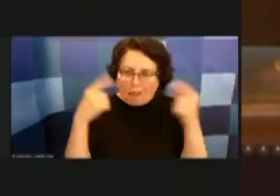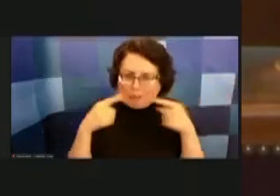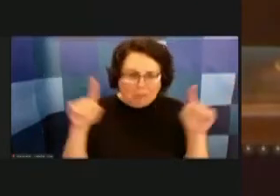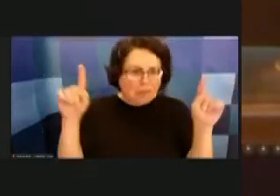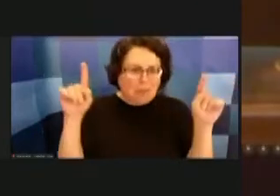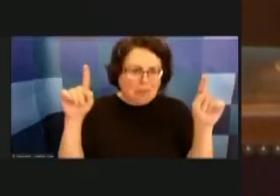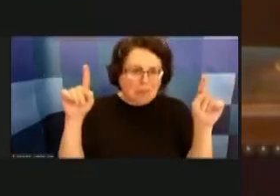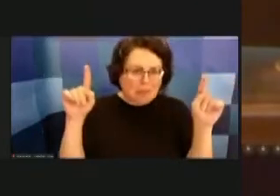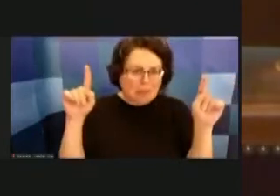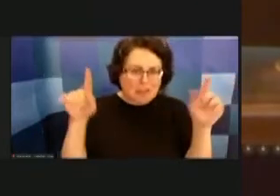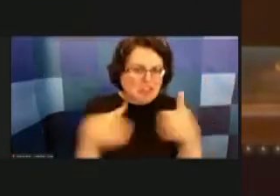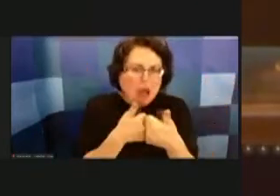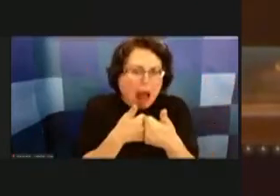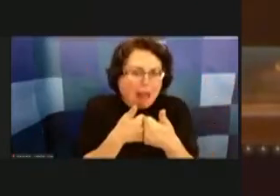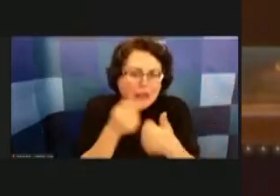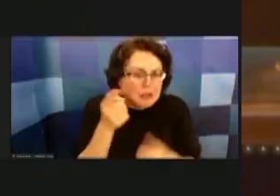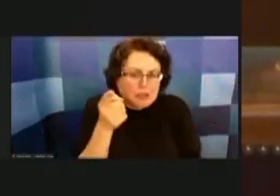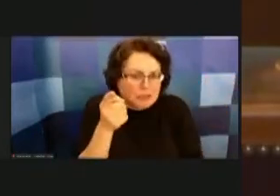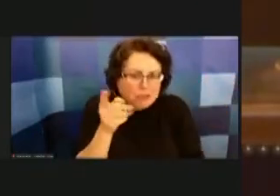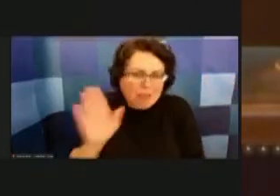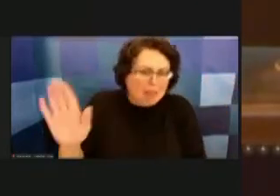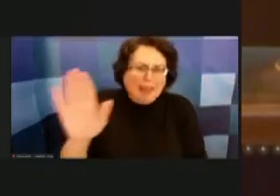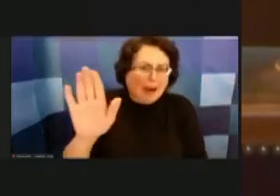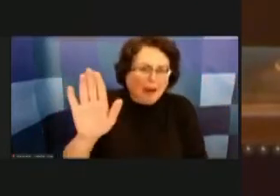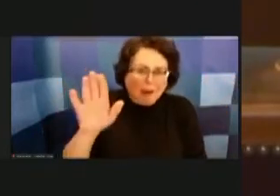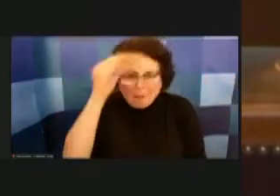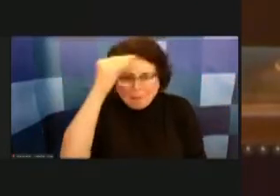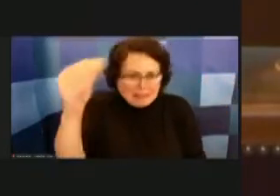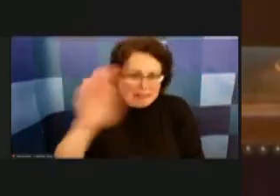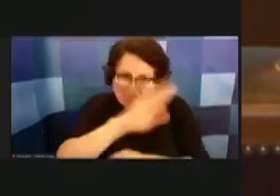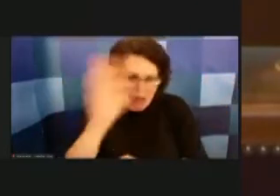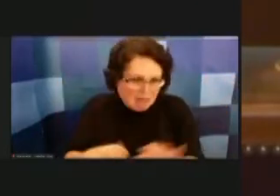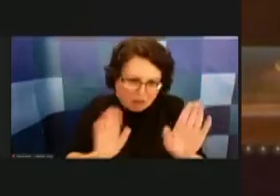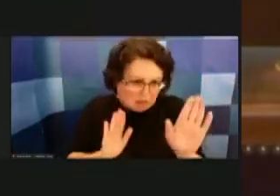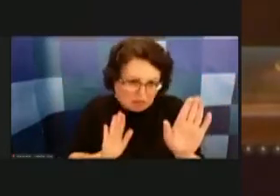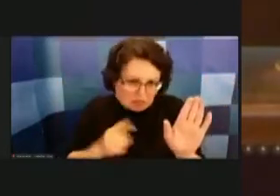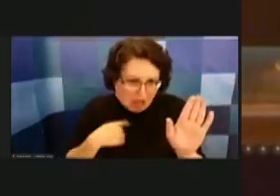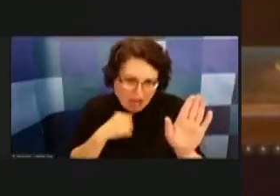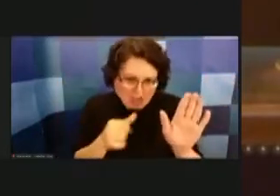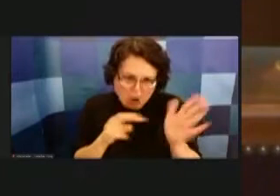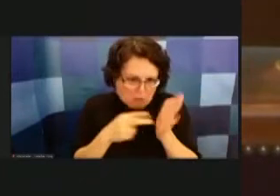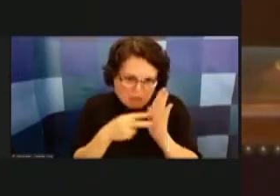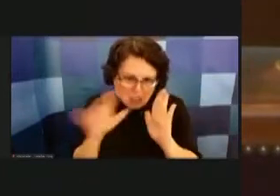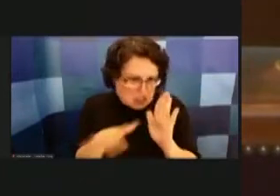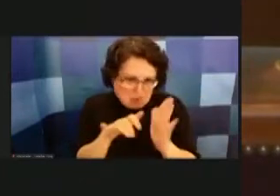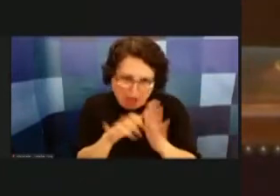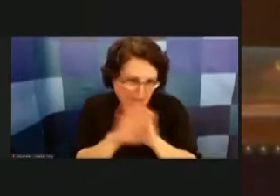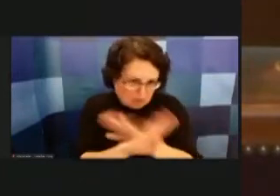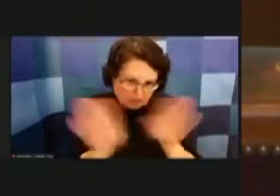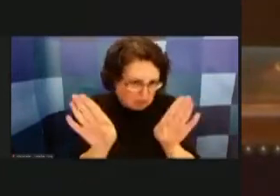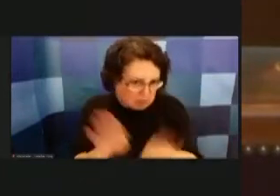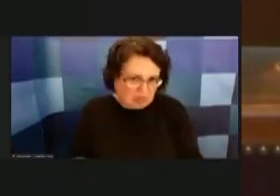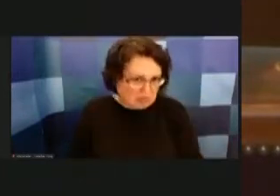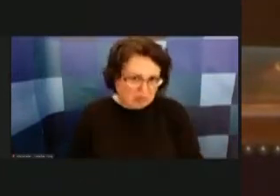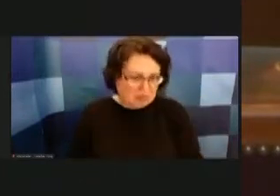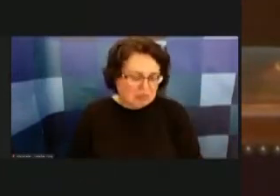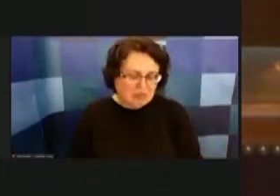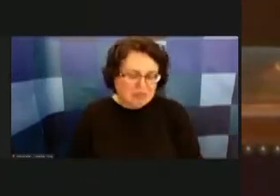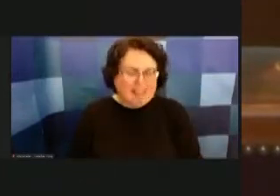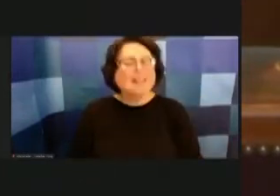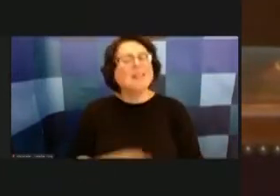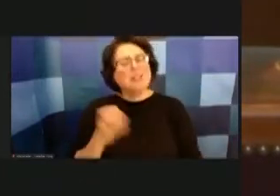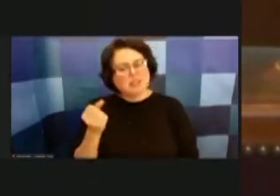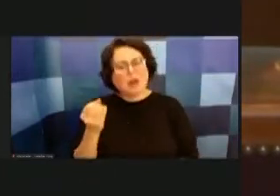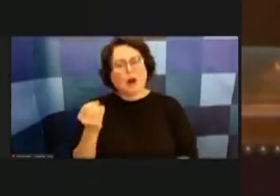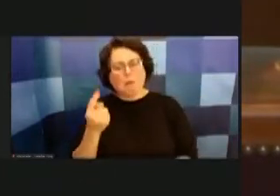challenged their their their opinions nor do i intend to and so um i on one thing i am